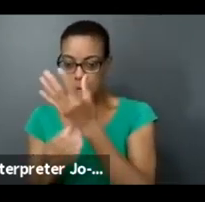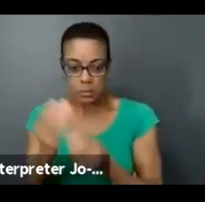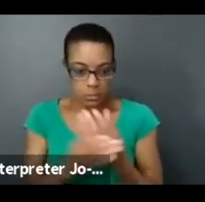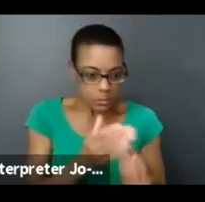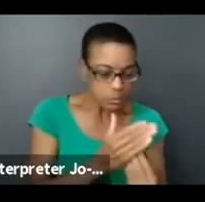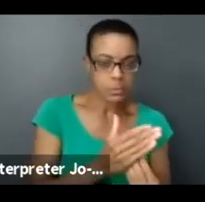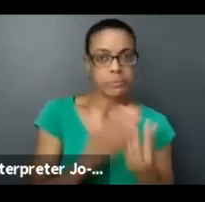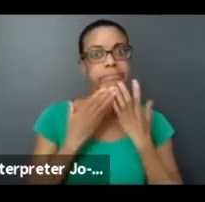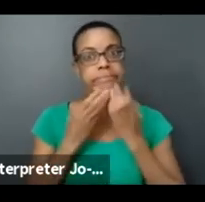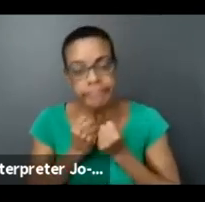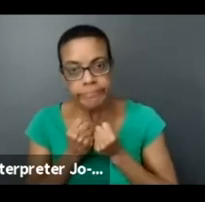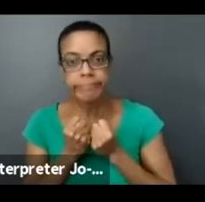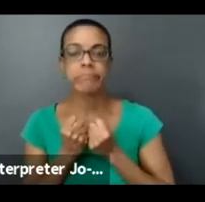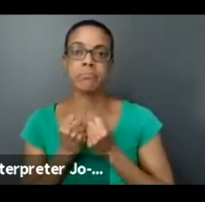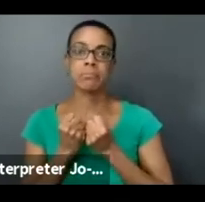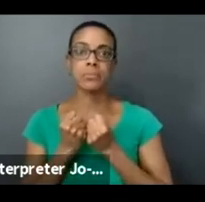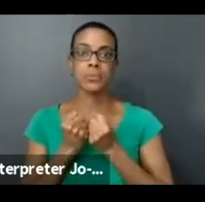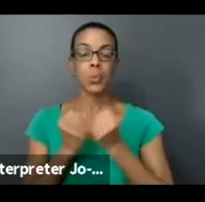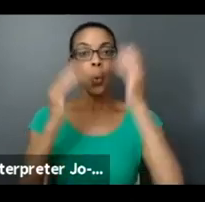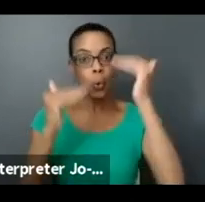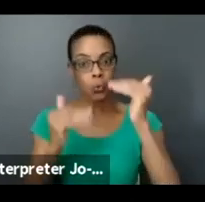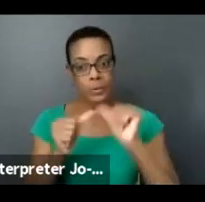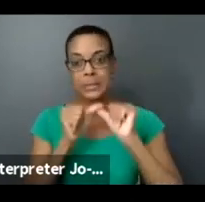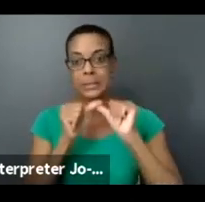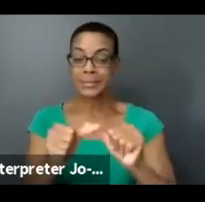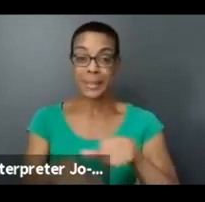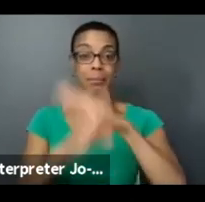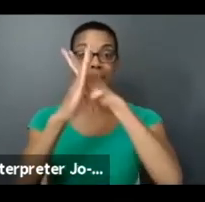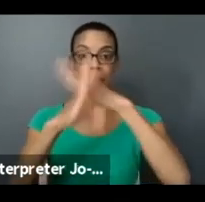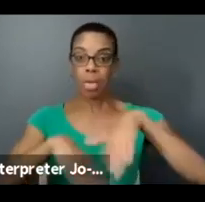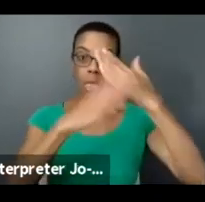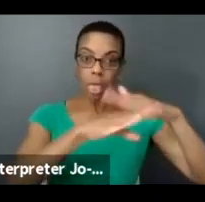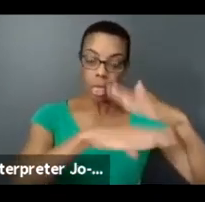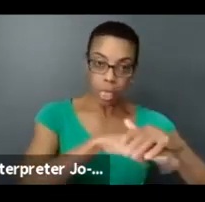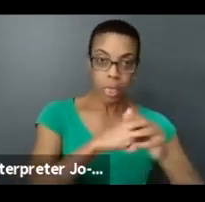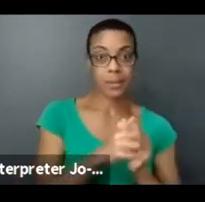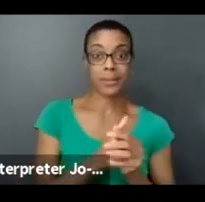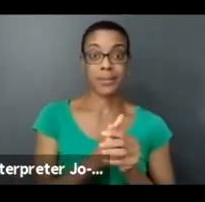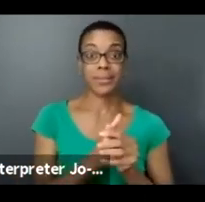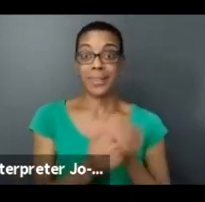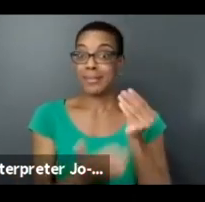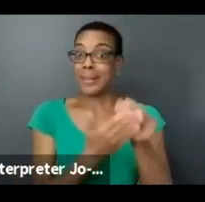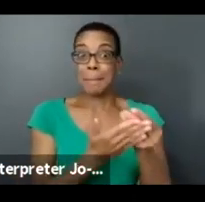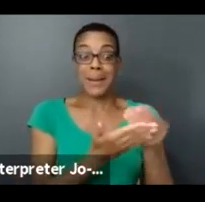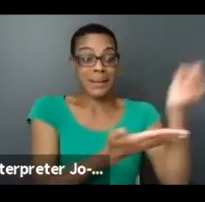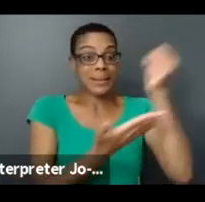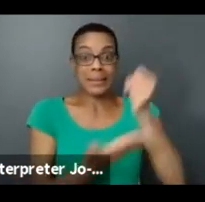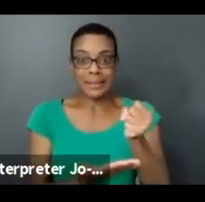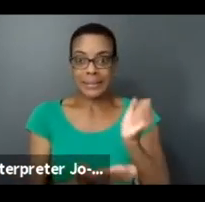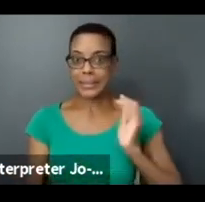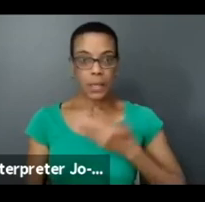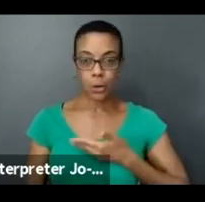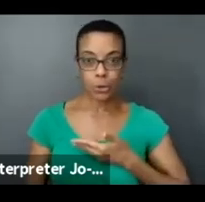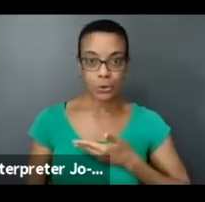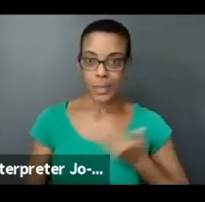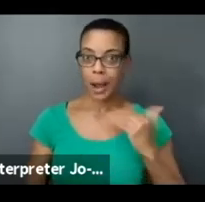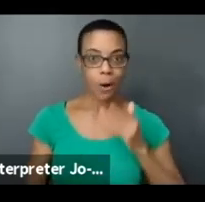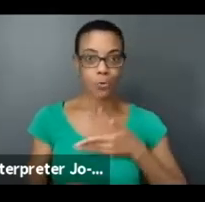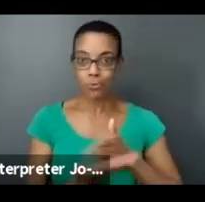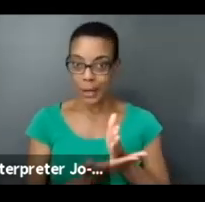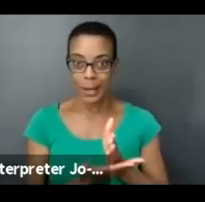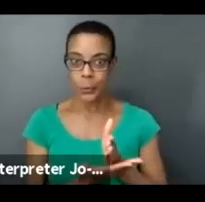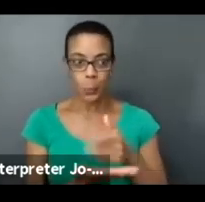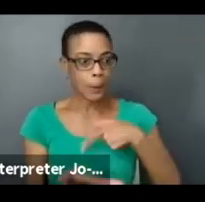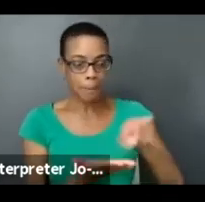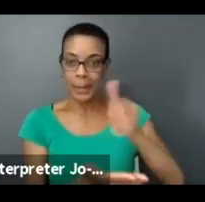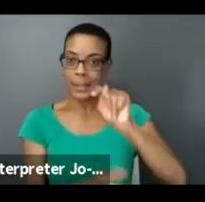and really eliminate all these barriers because, I mean, the money is really ours, to be honest. We pay into it. We're taxpayers.